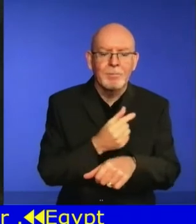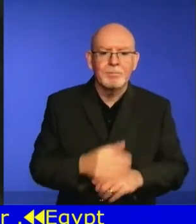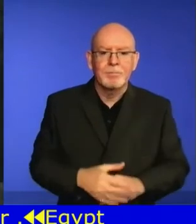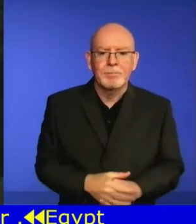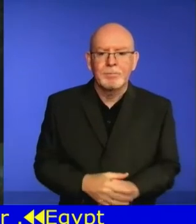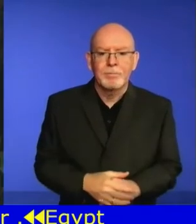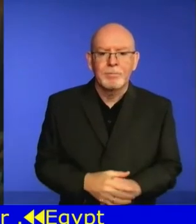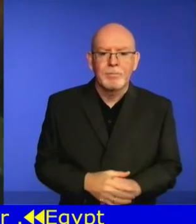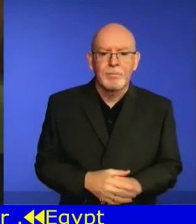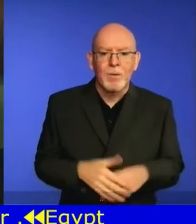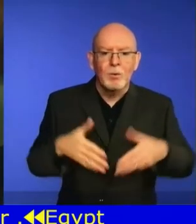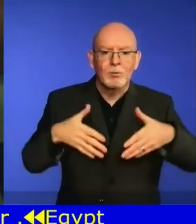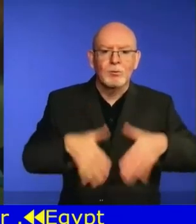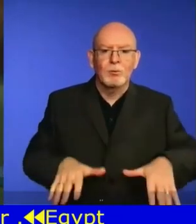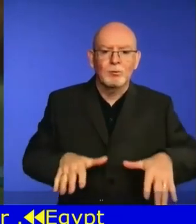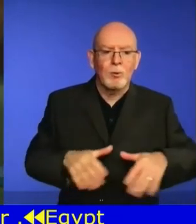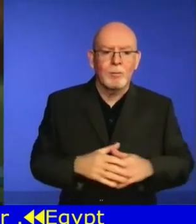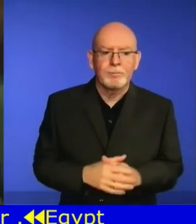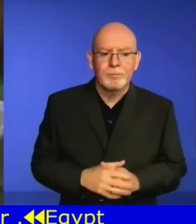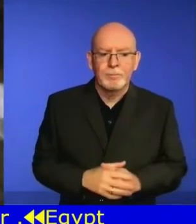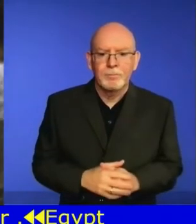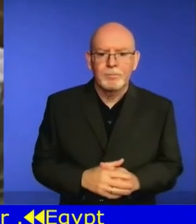Germany,